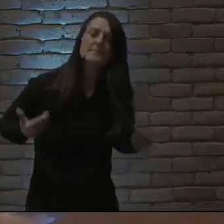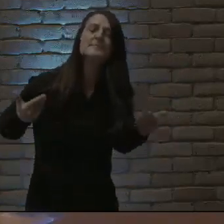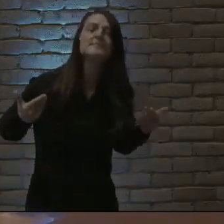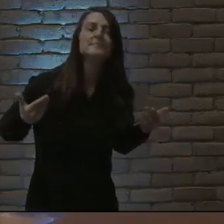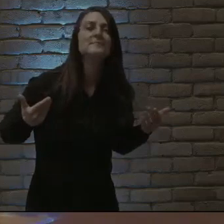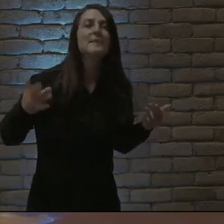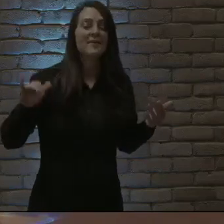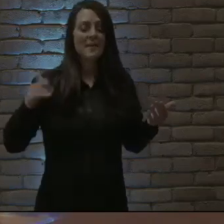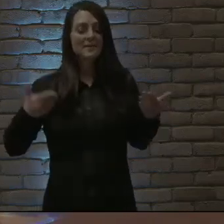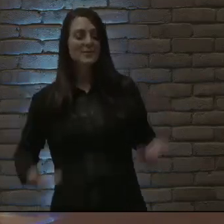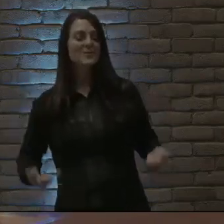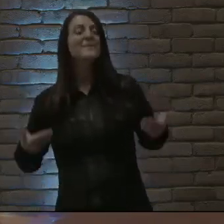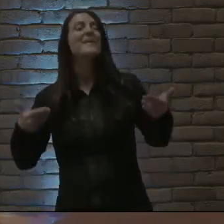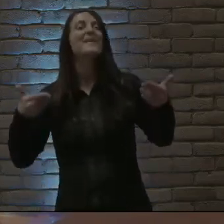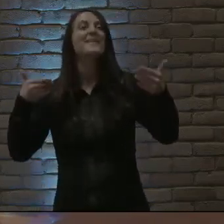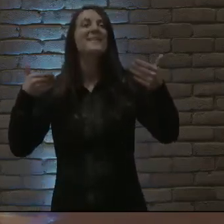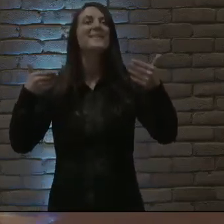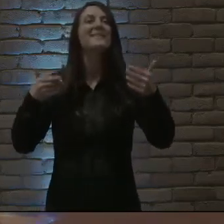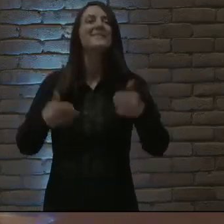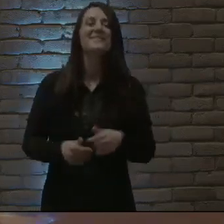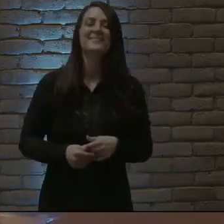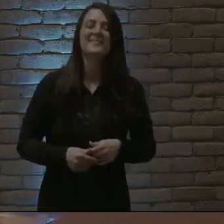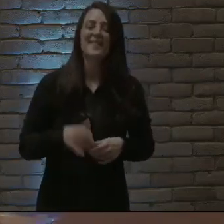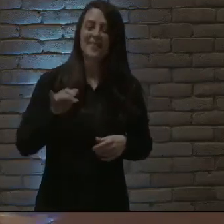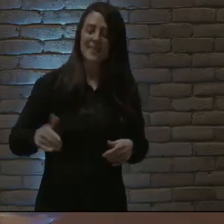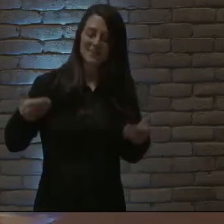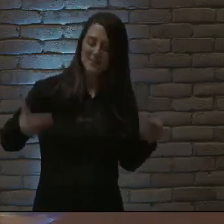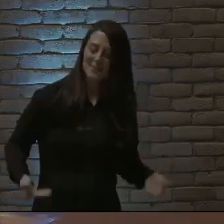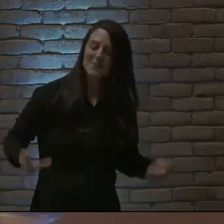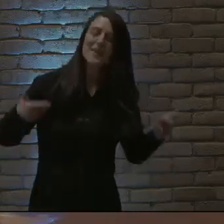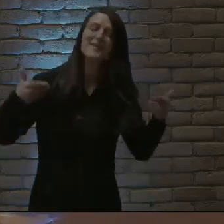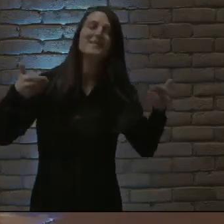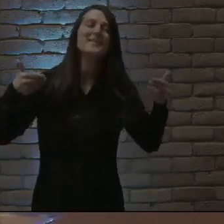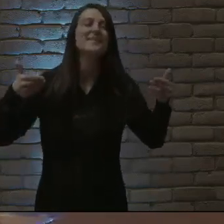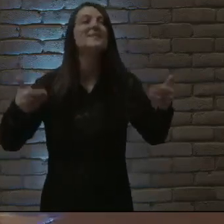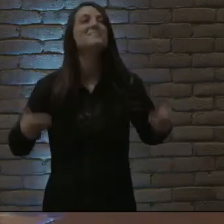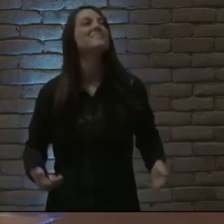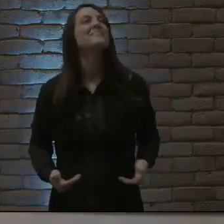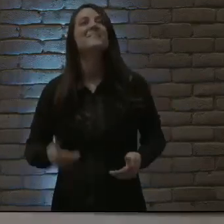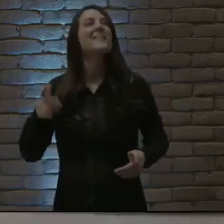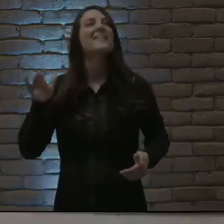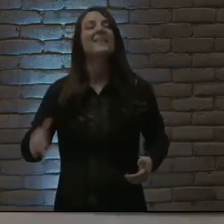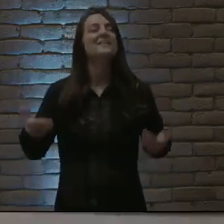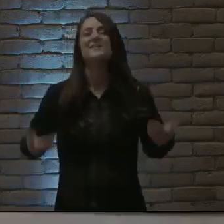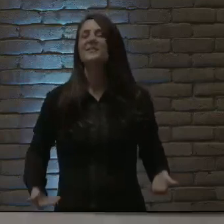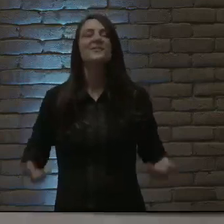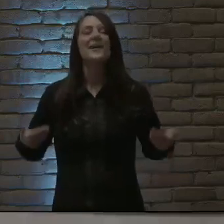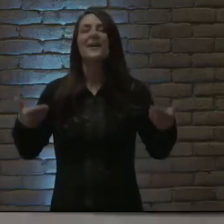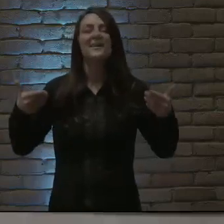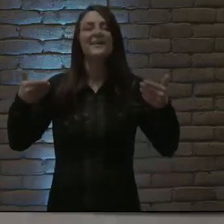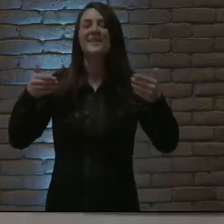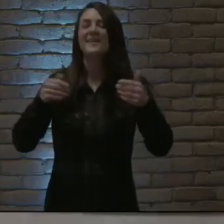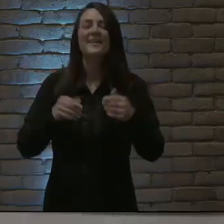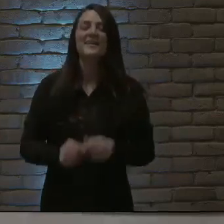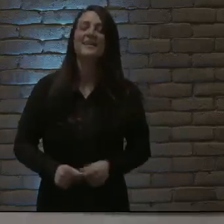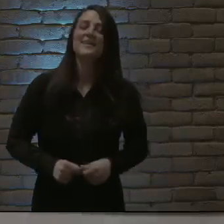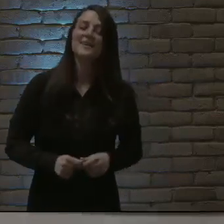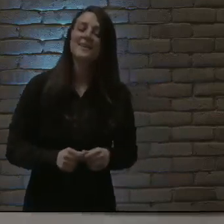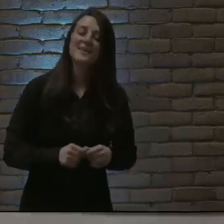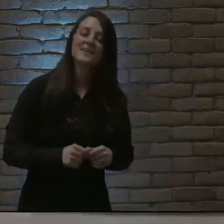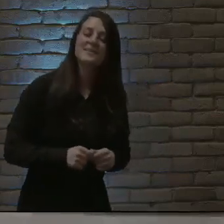by you It's who I am It's who I am It's who I